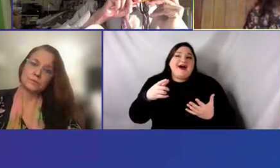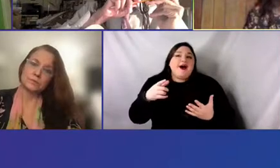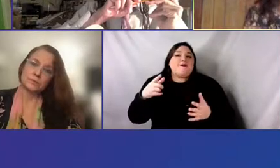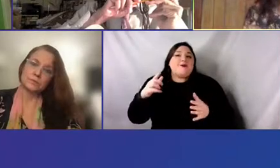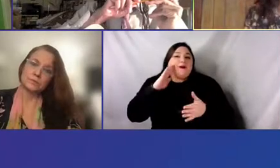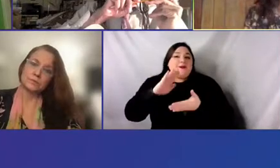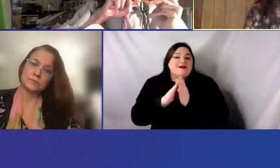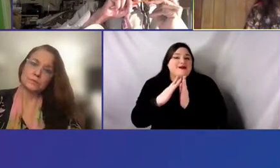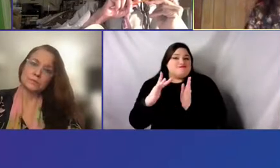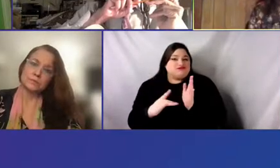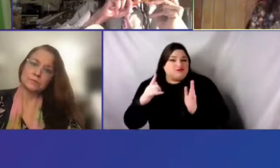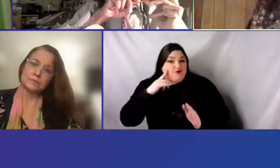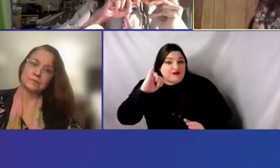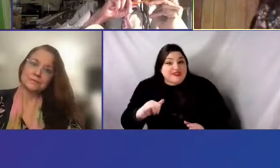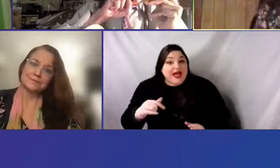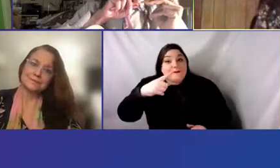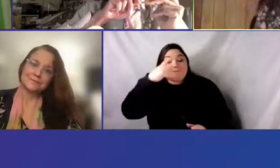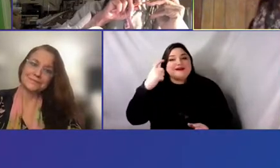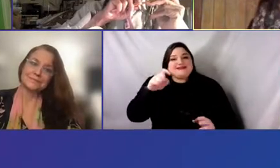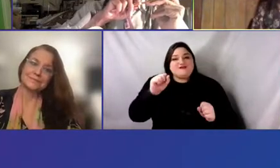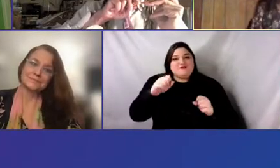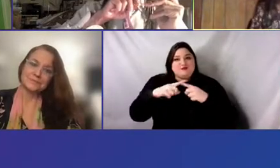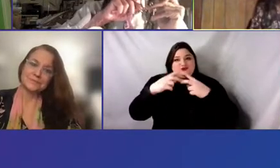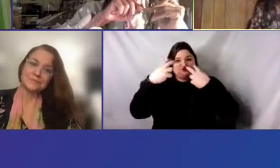fundable. Thank you.